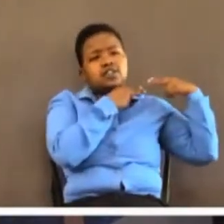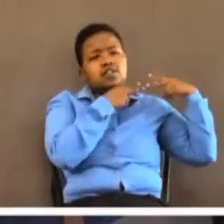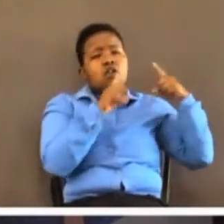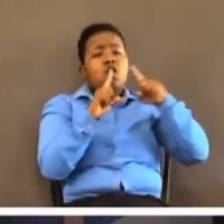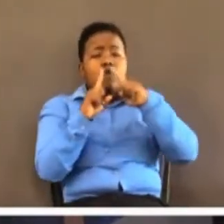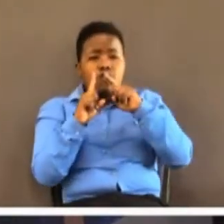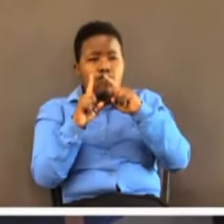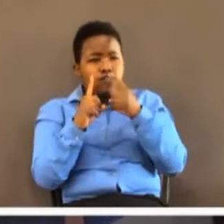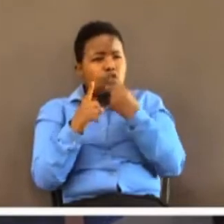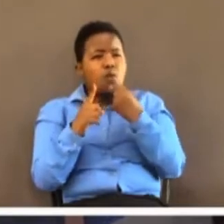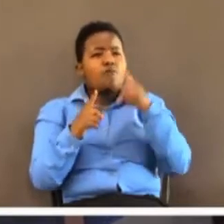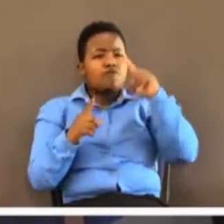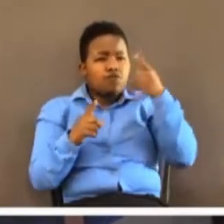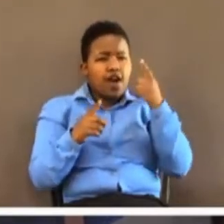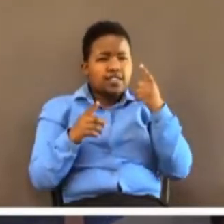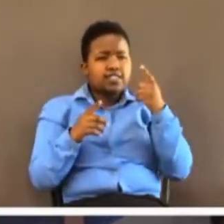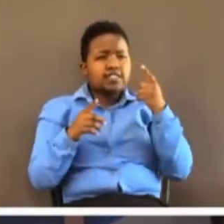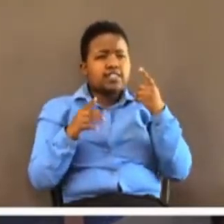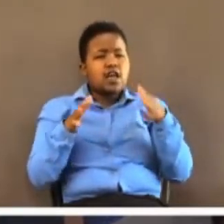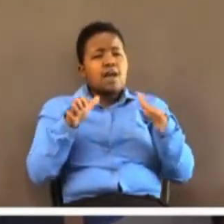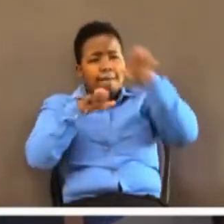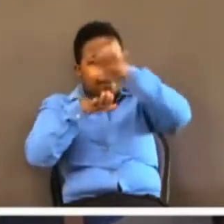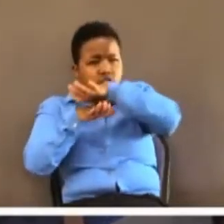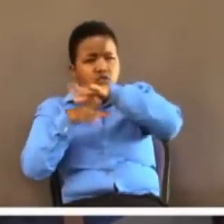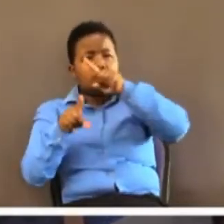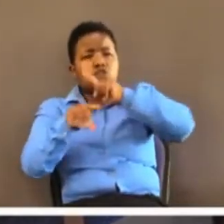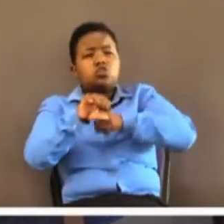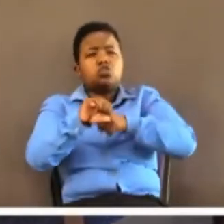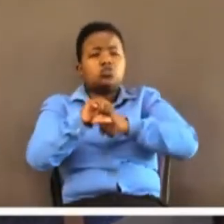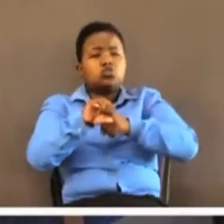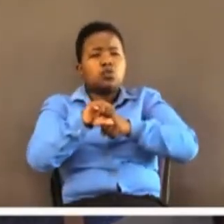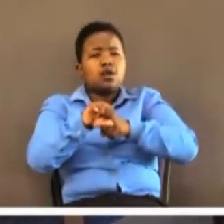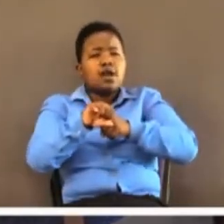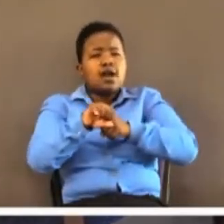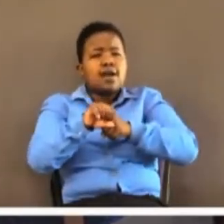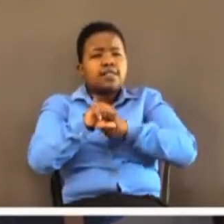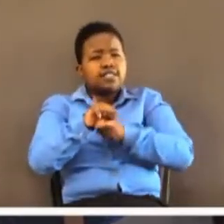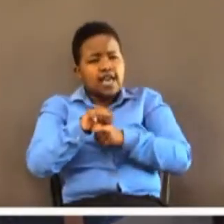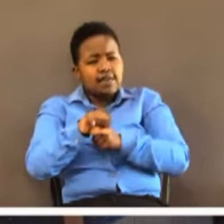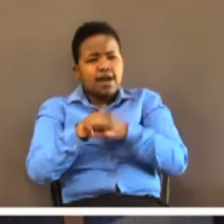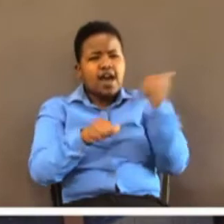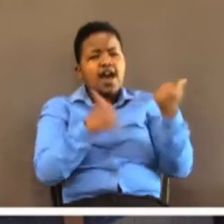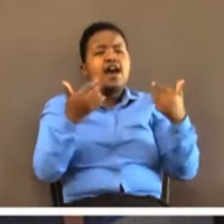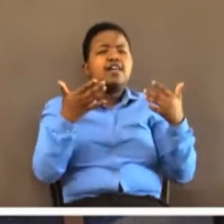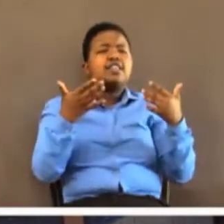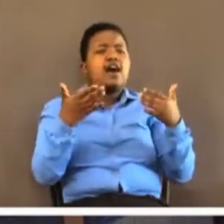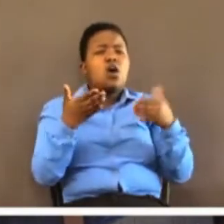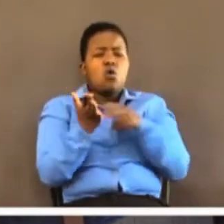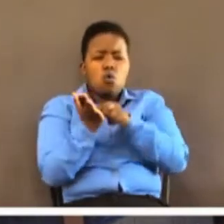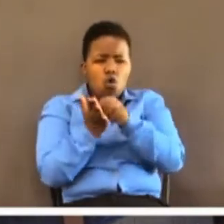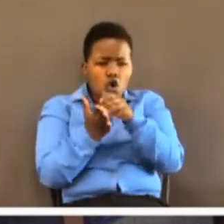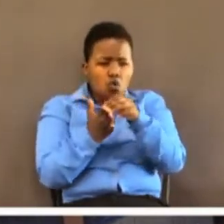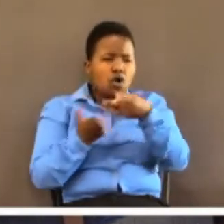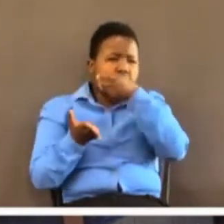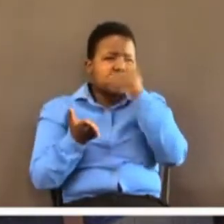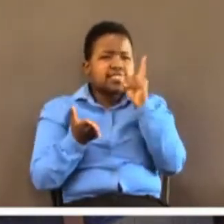first Passover, to the crossing of the Red Sea, to the conquering of the promised land, to the building of the temple,